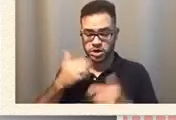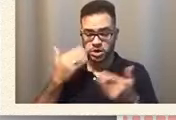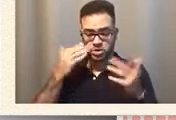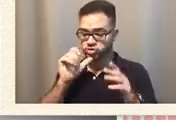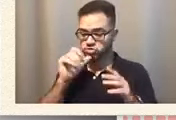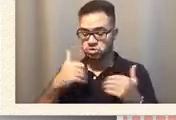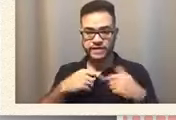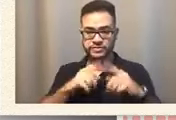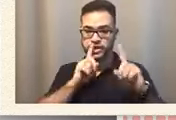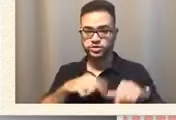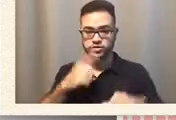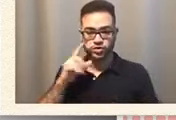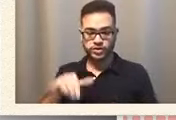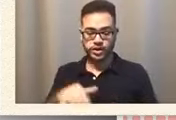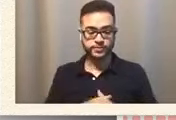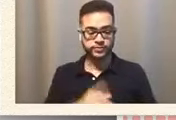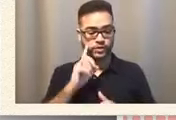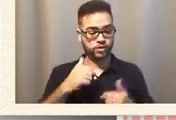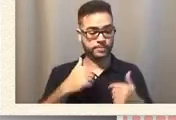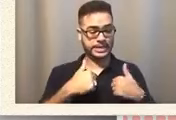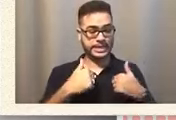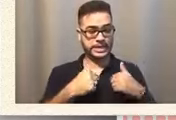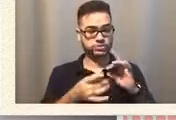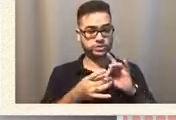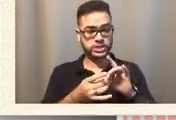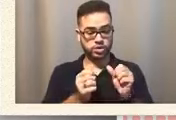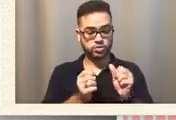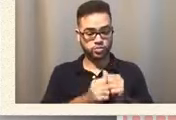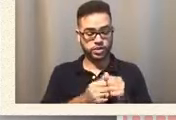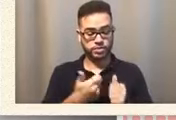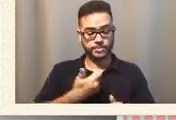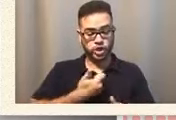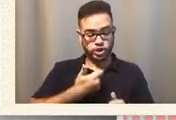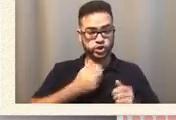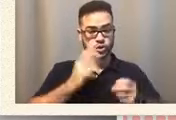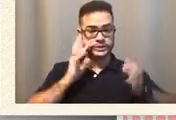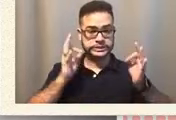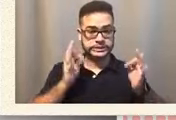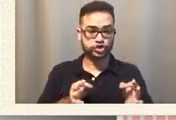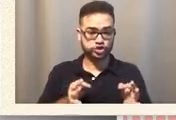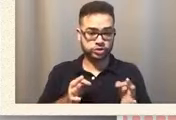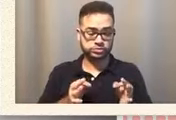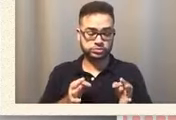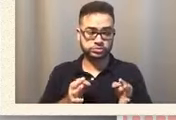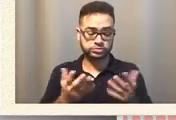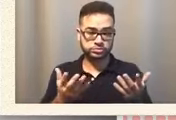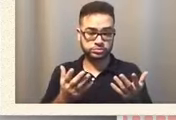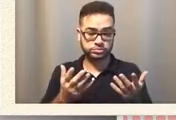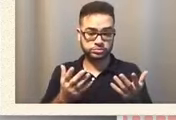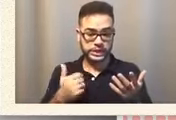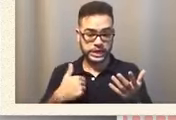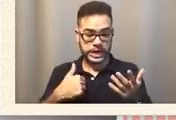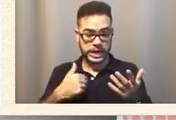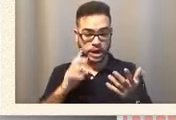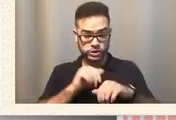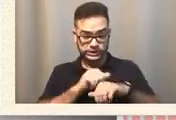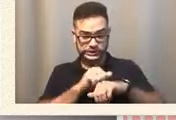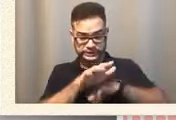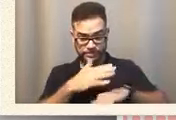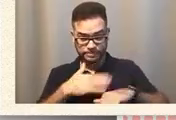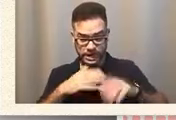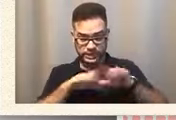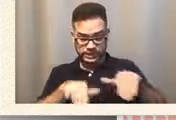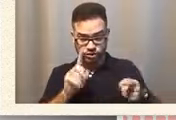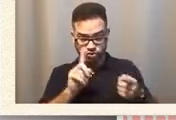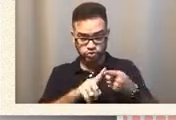For me, it's going to come down to a personal decision. Am I going to even send my kid to school and what are